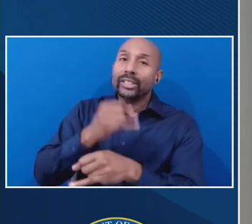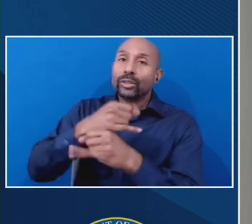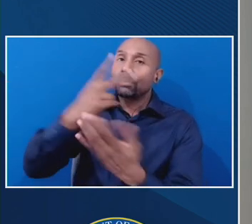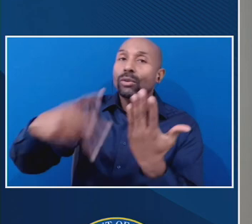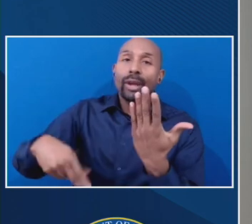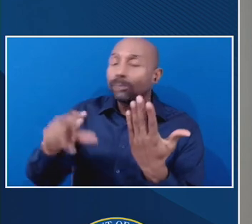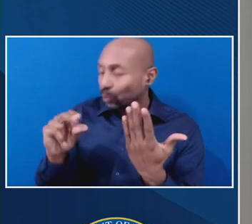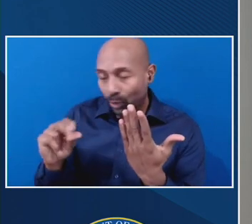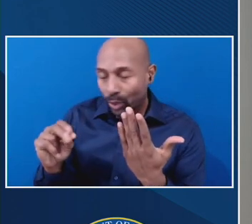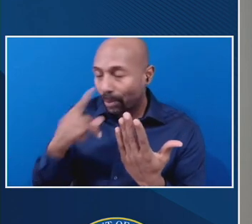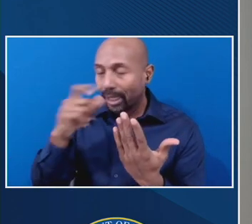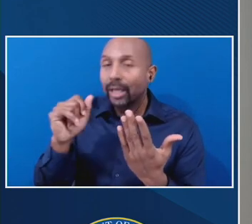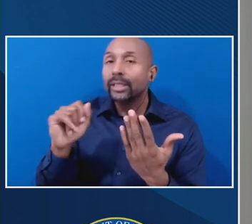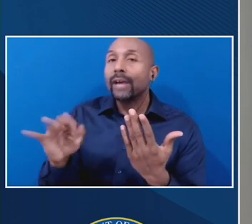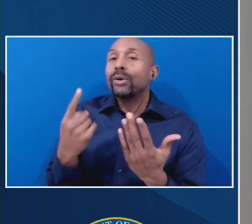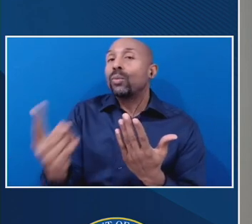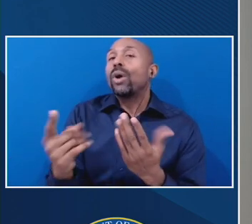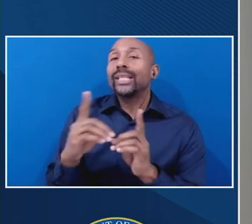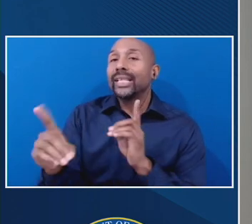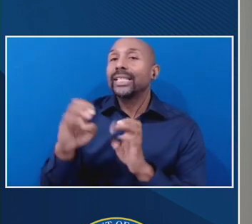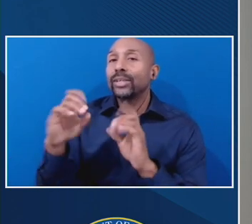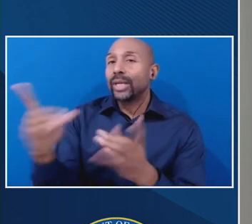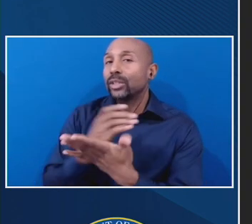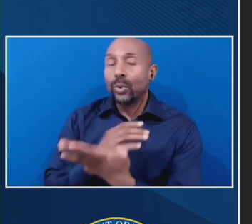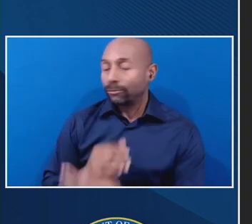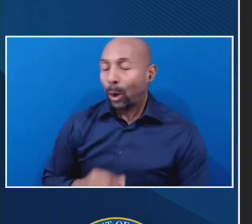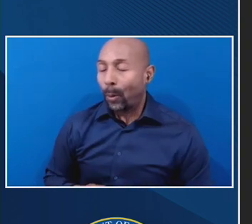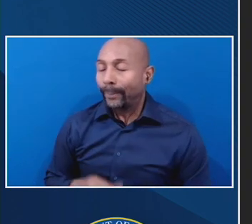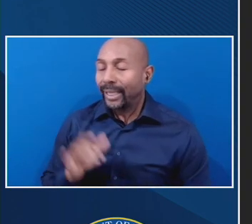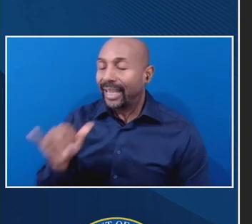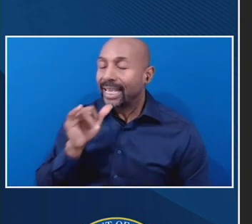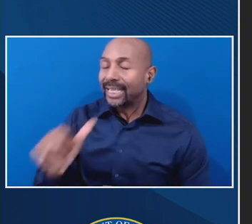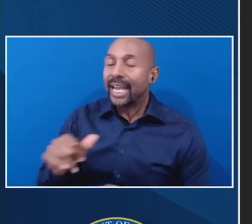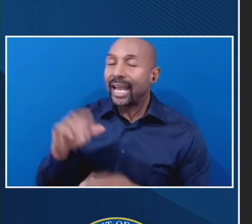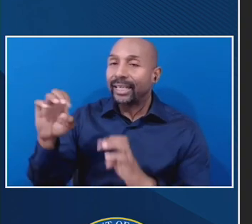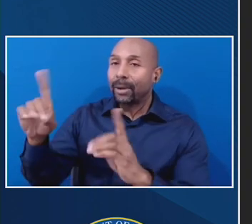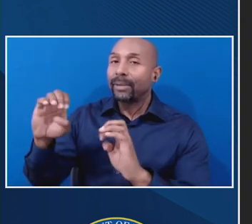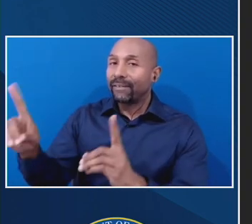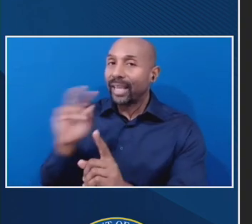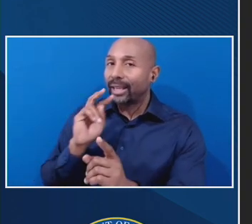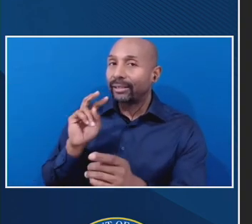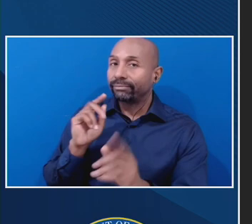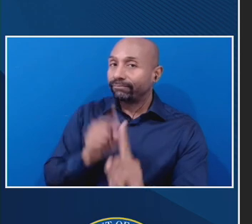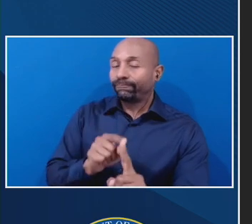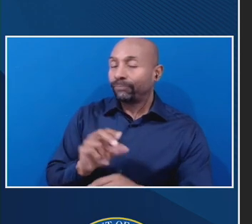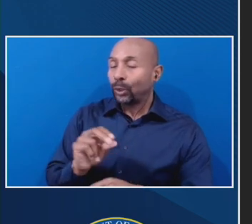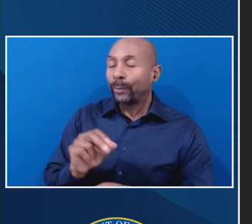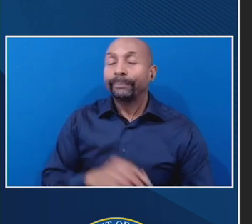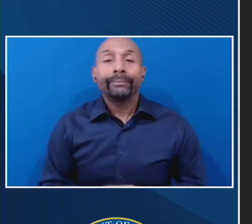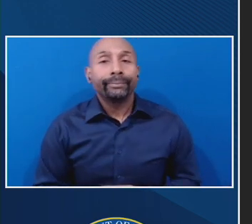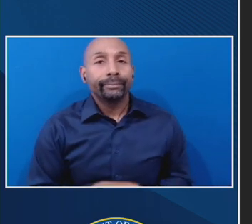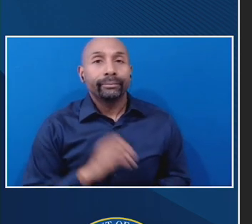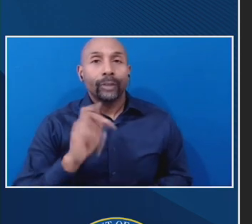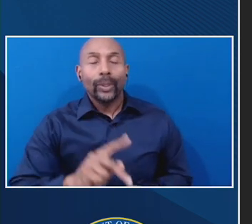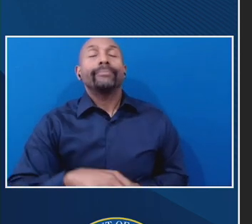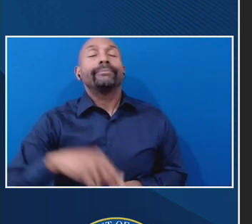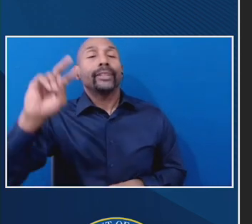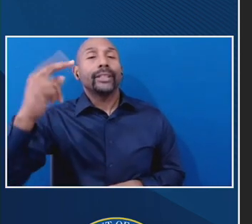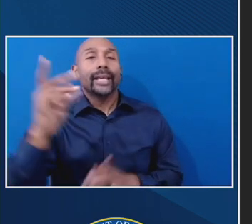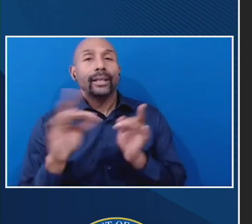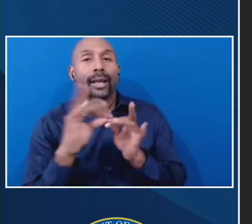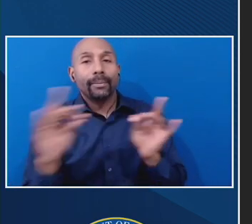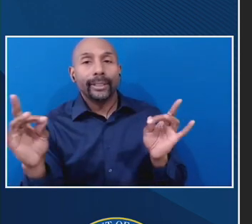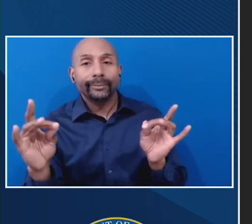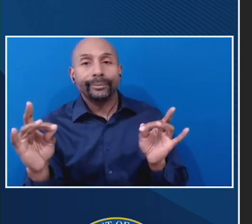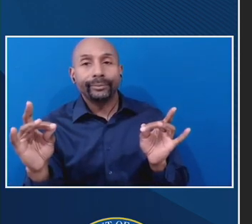of a, you know, one is one distance education course. Okay. Um, and then, so my second comment is, um, just thinking